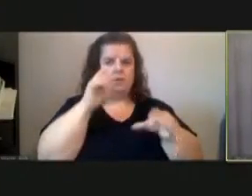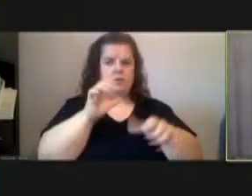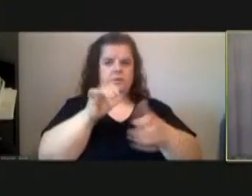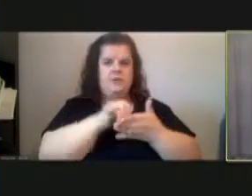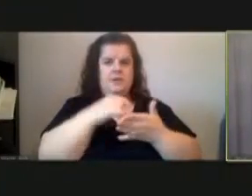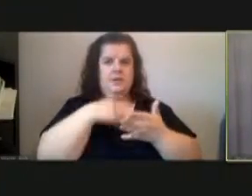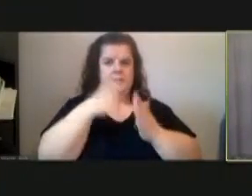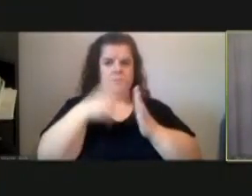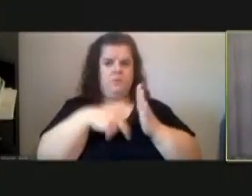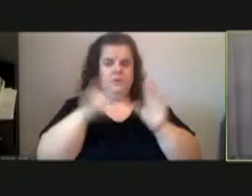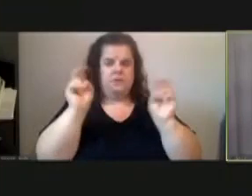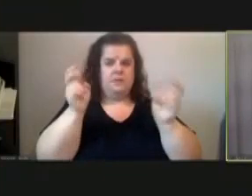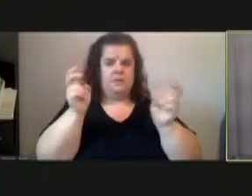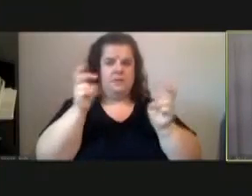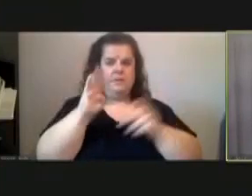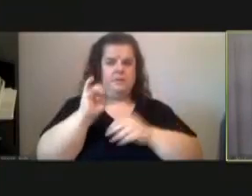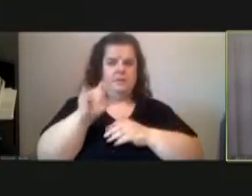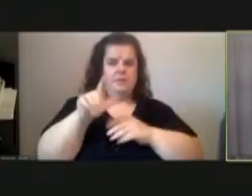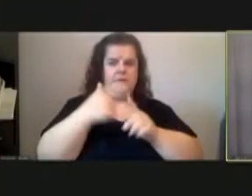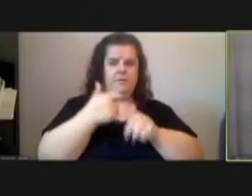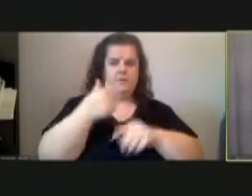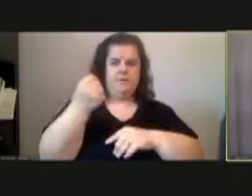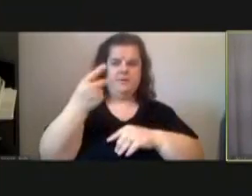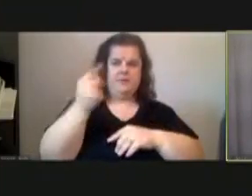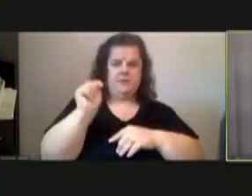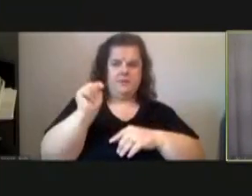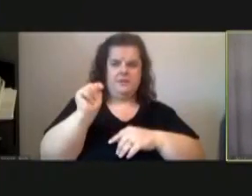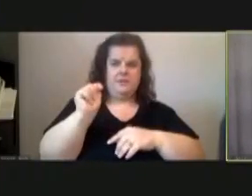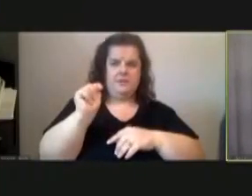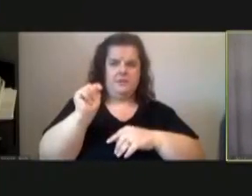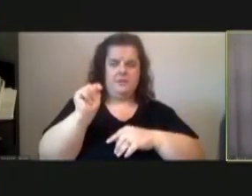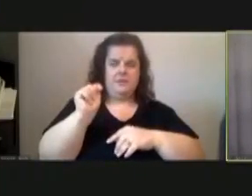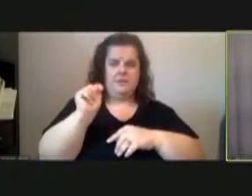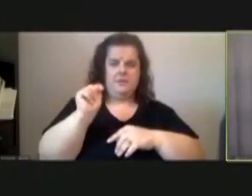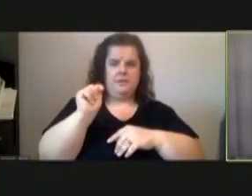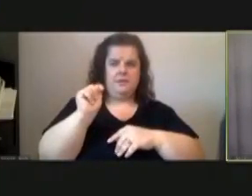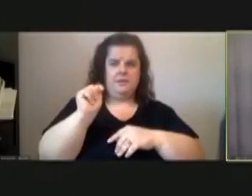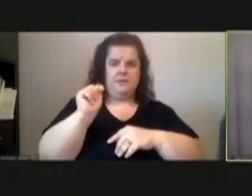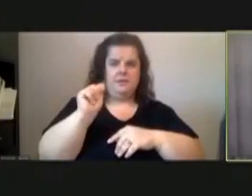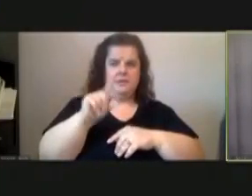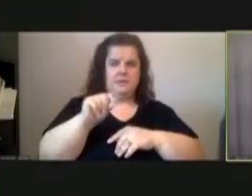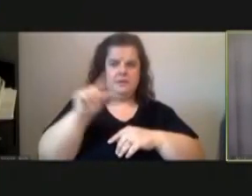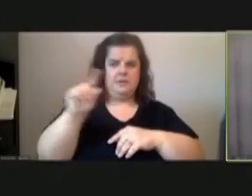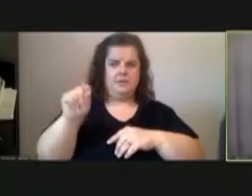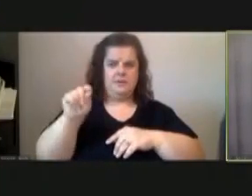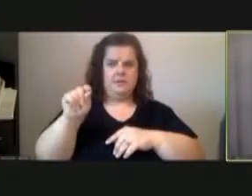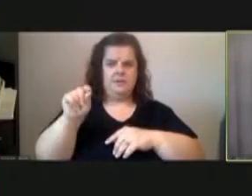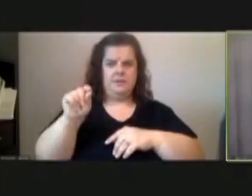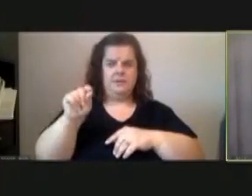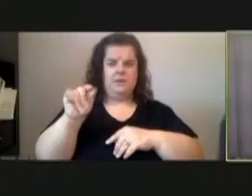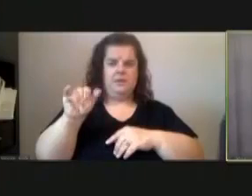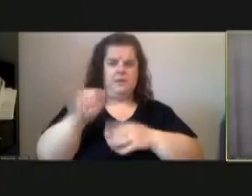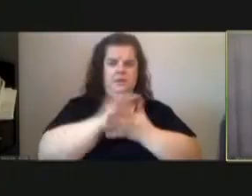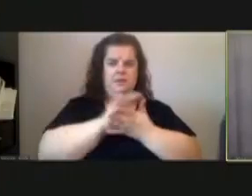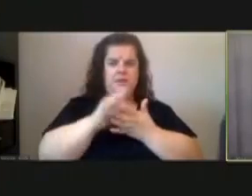reading the title of the bill from september of um 2020 it's one of the nice things about working on the